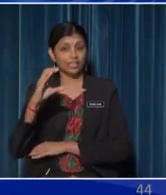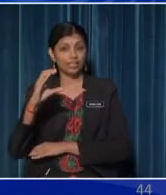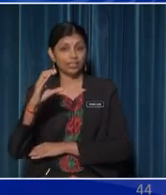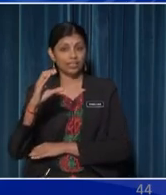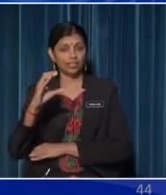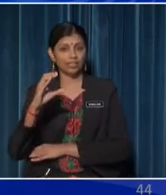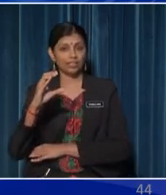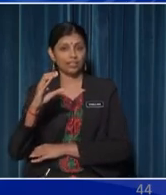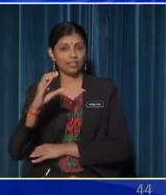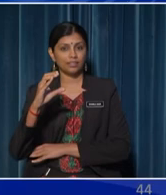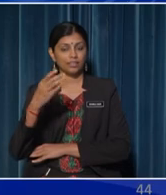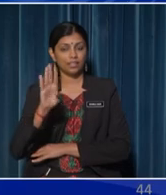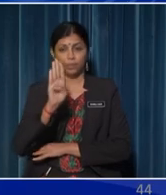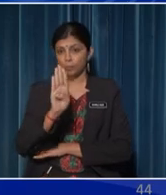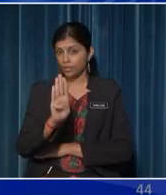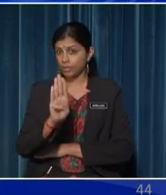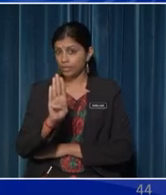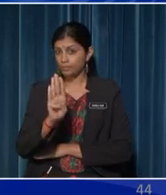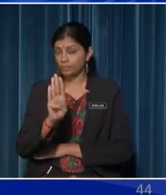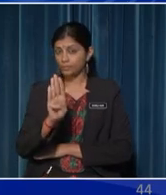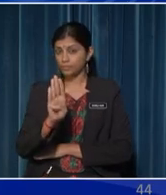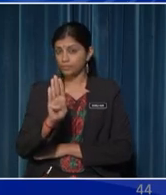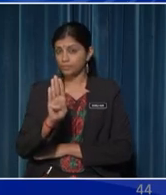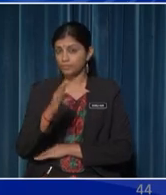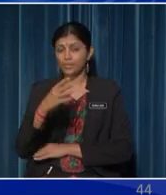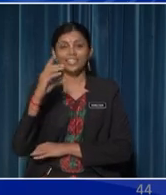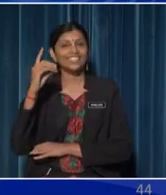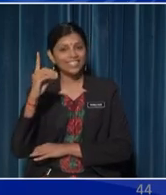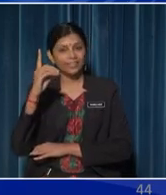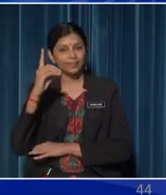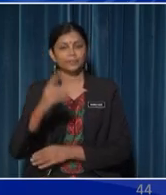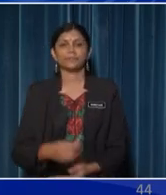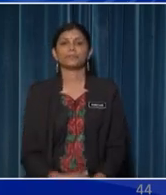B and D